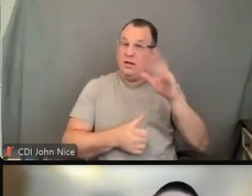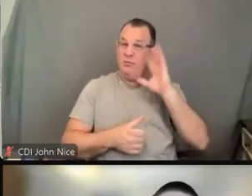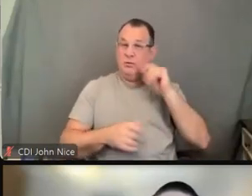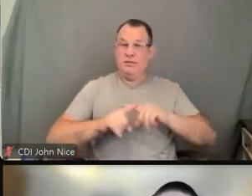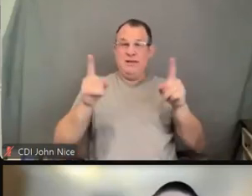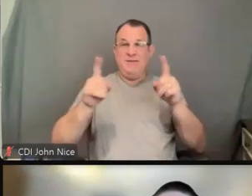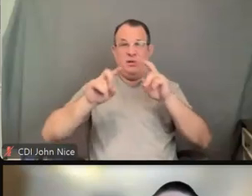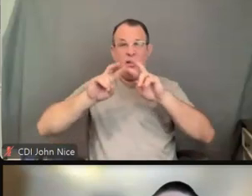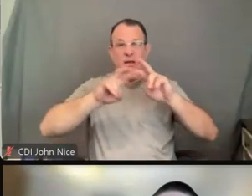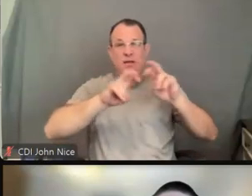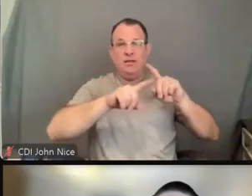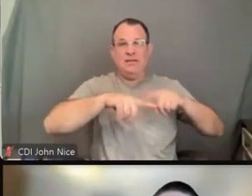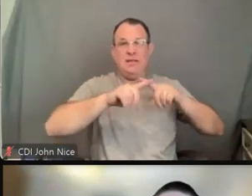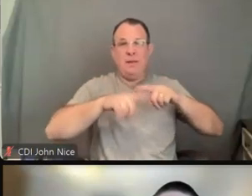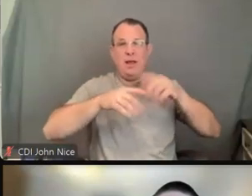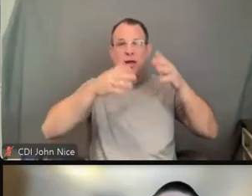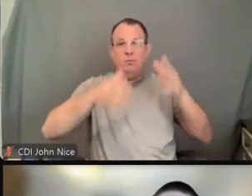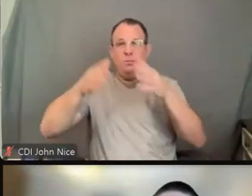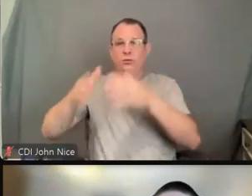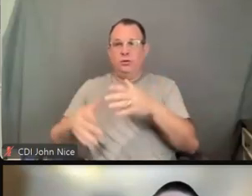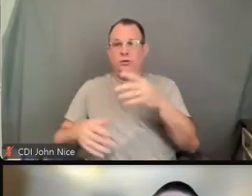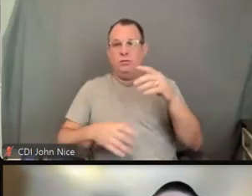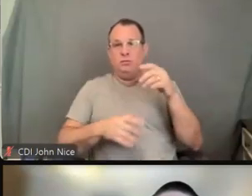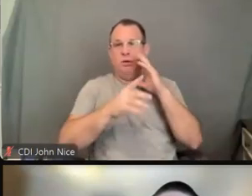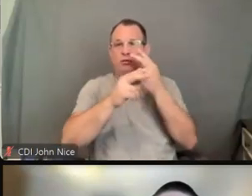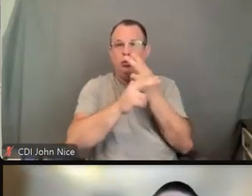different type of aid or service to provide communication.